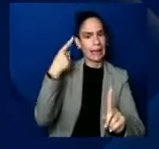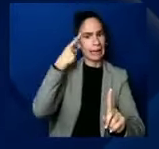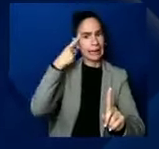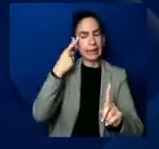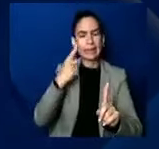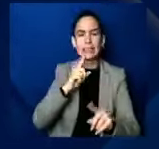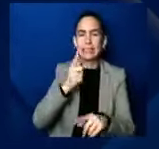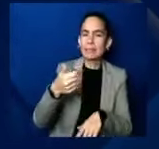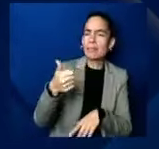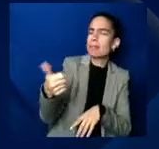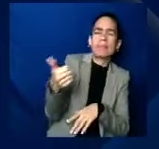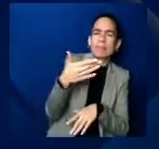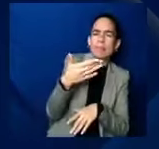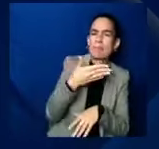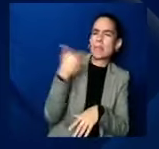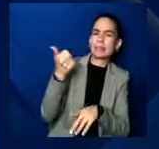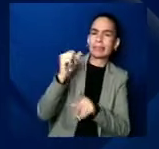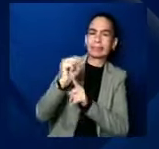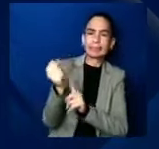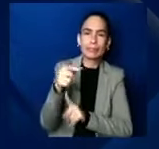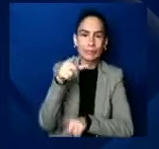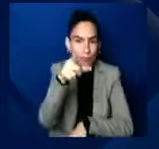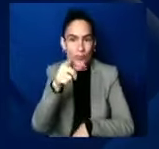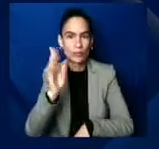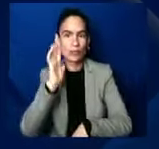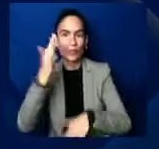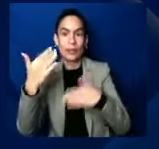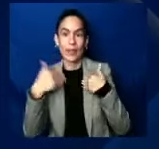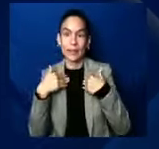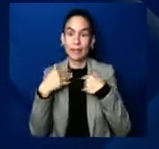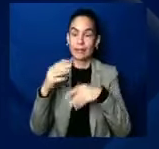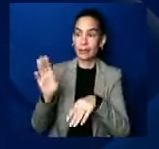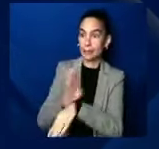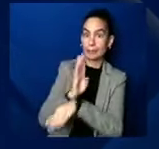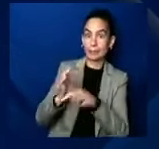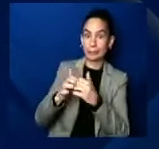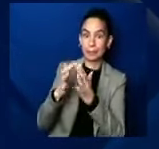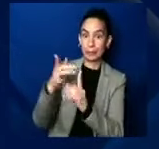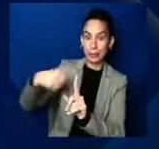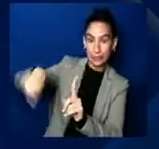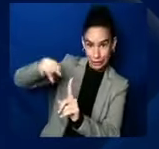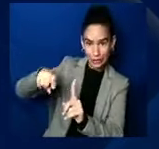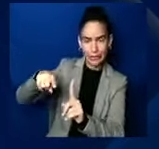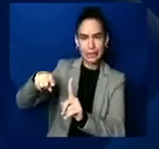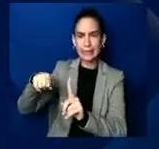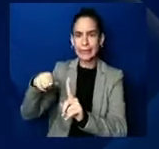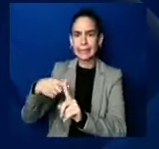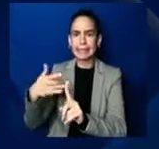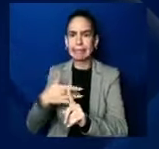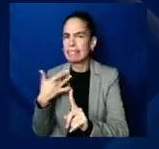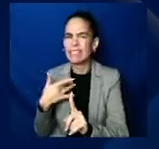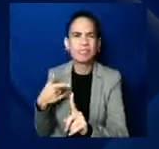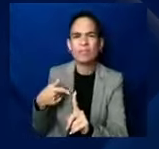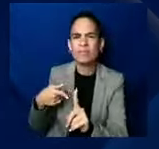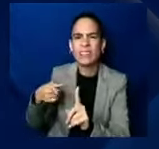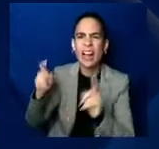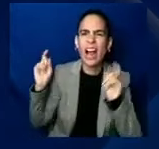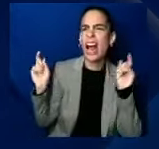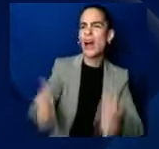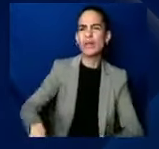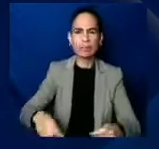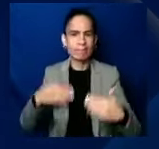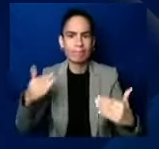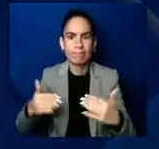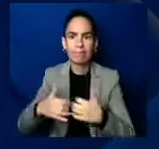entrepreneurs who out of necessity will build better systems that are going to create equitable solutions to help give